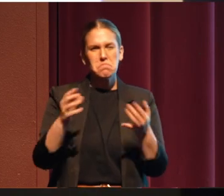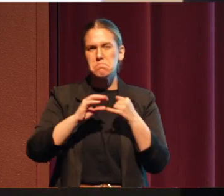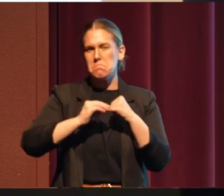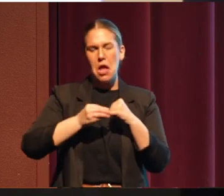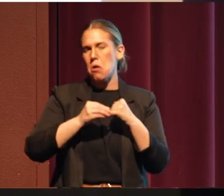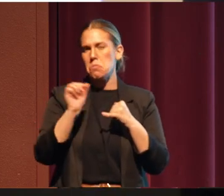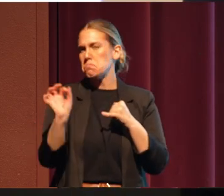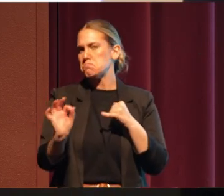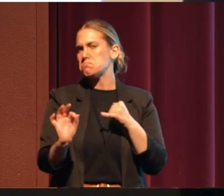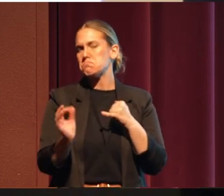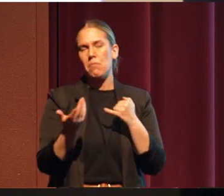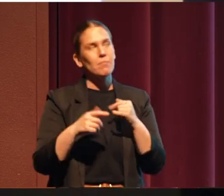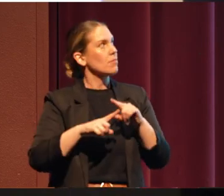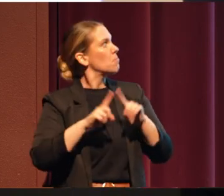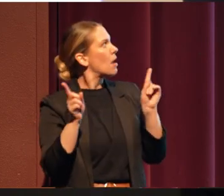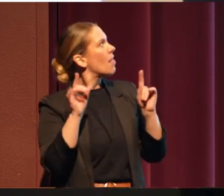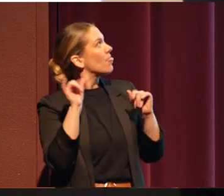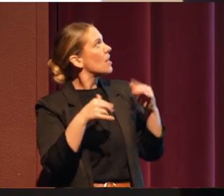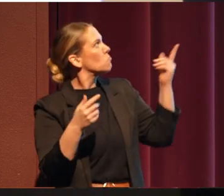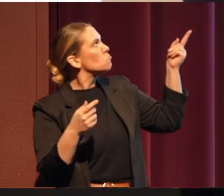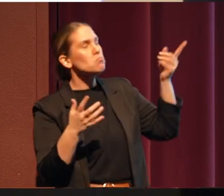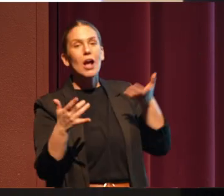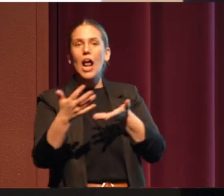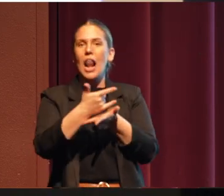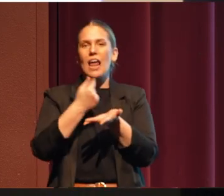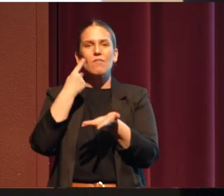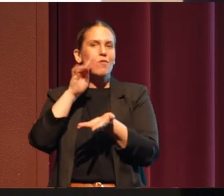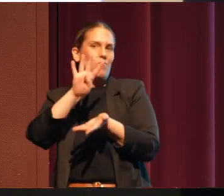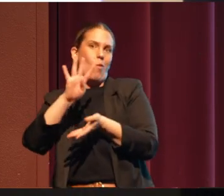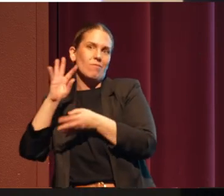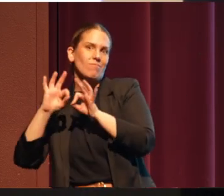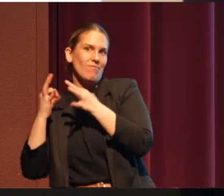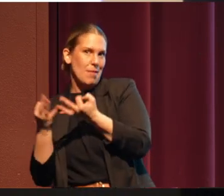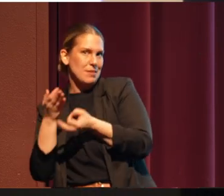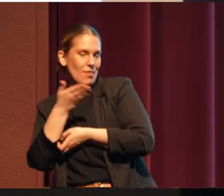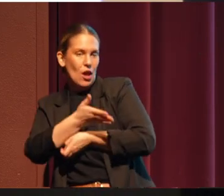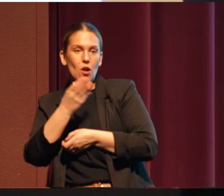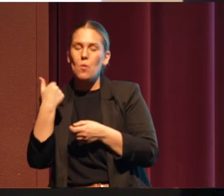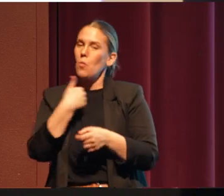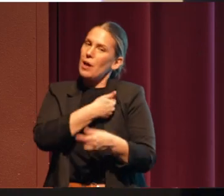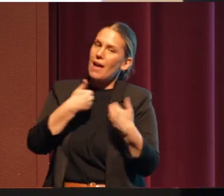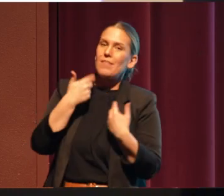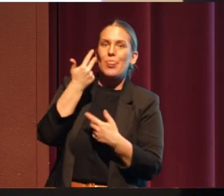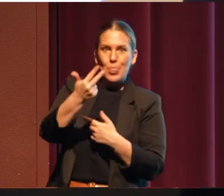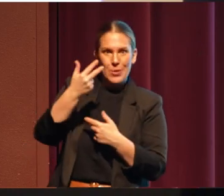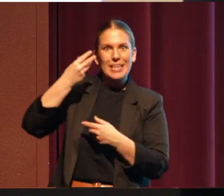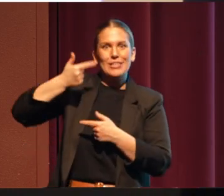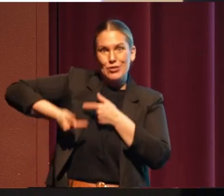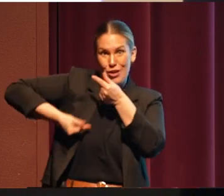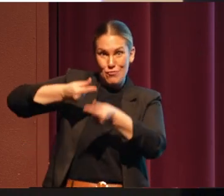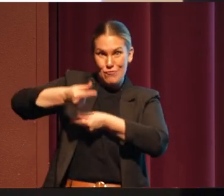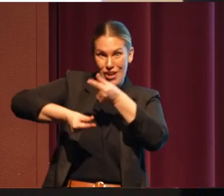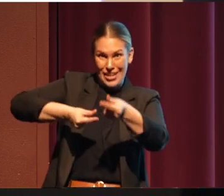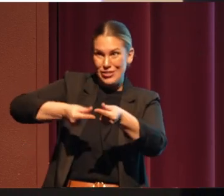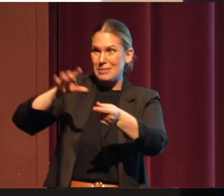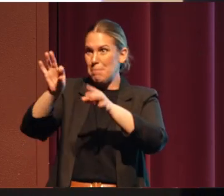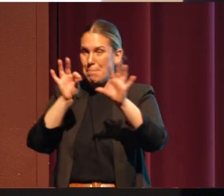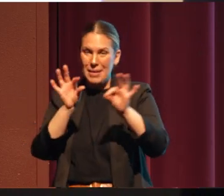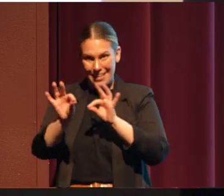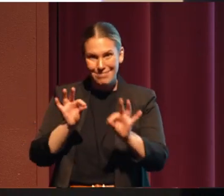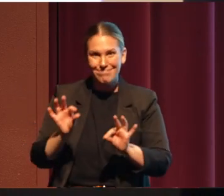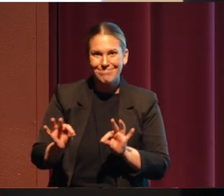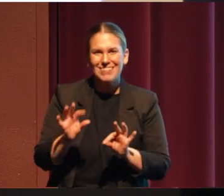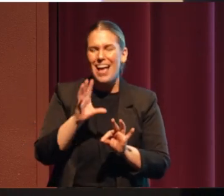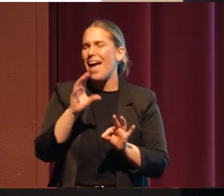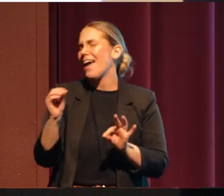But this was what we got for the four families that were there. And we have three generations out there huckleberry picking. And again, we